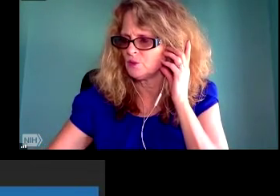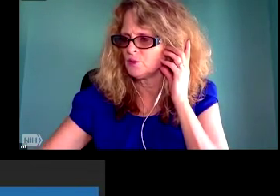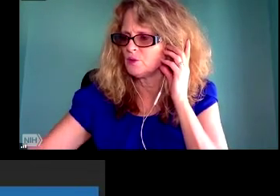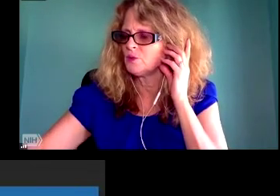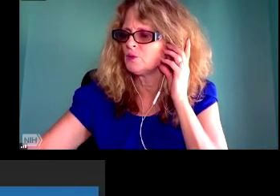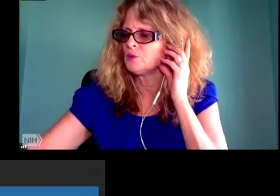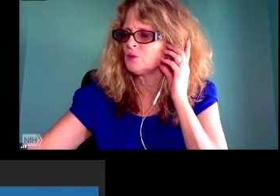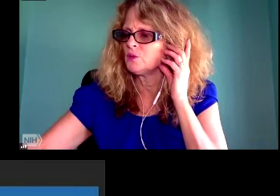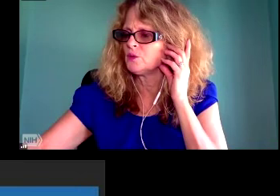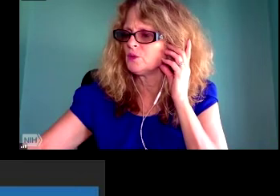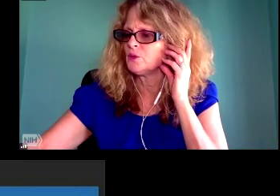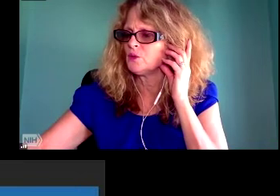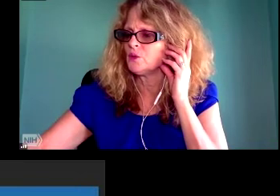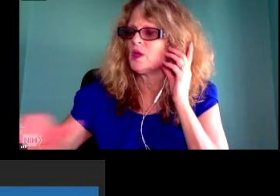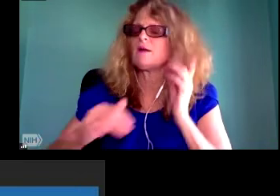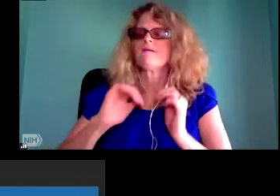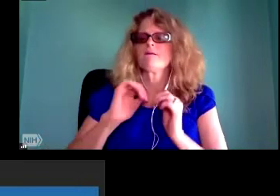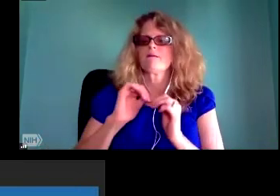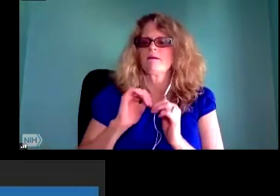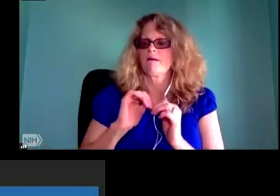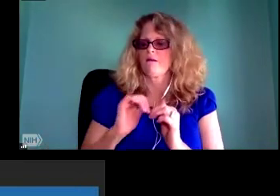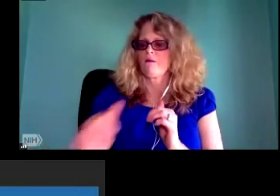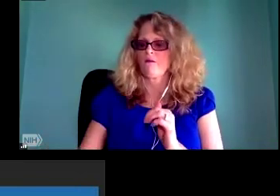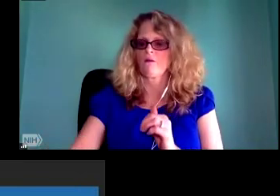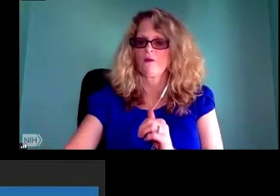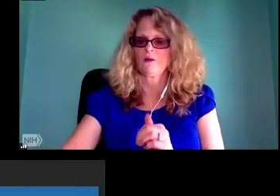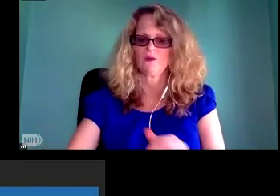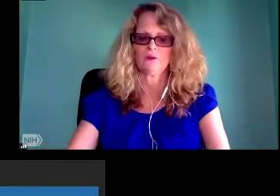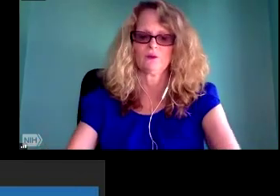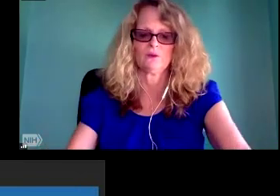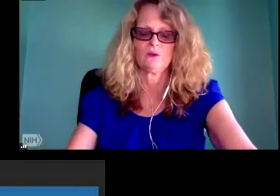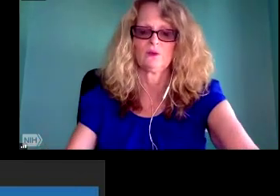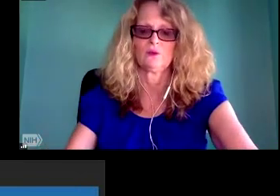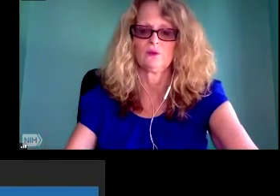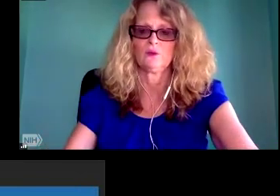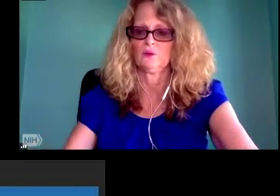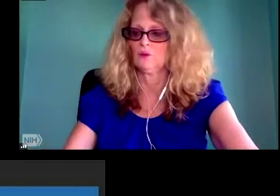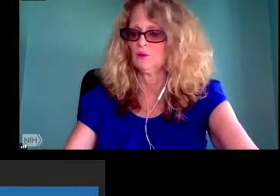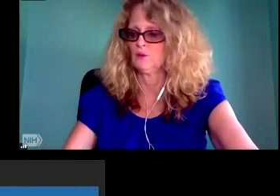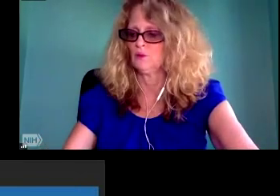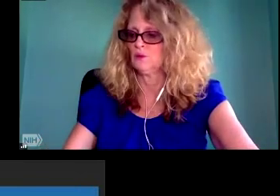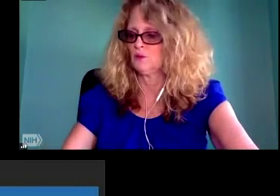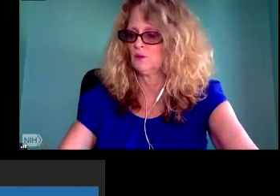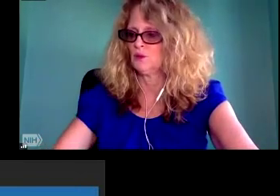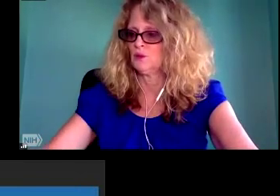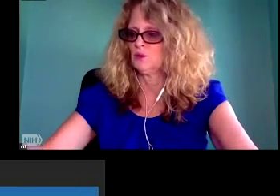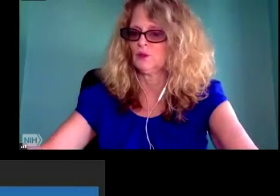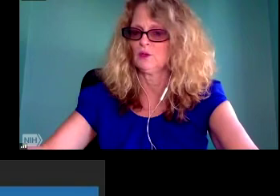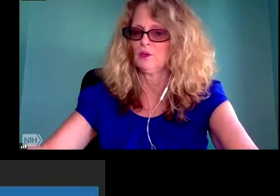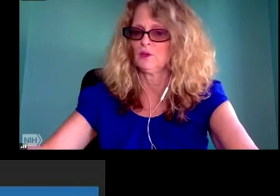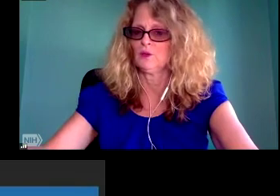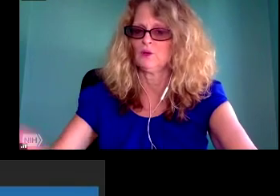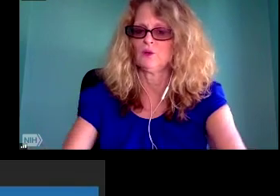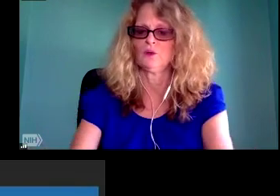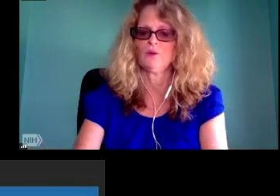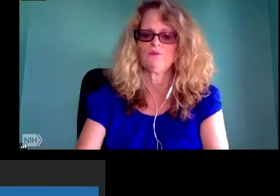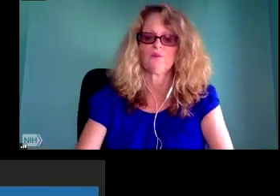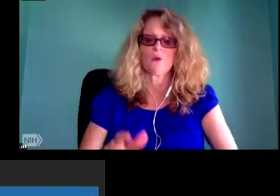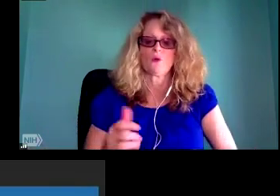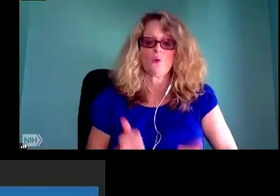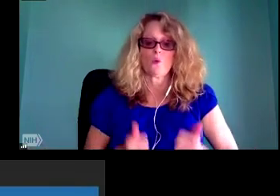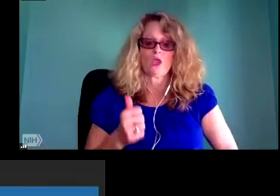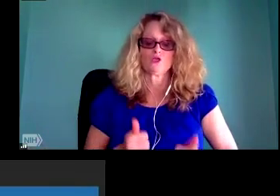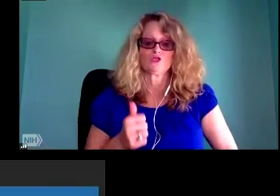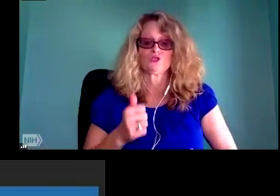electronic waste discarded electronics. So, I think those are things to be thinking about, just the material dimensions of